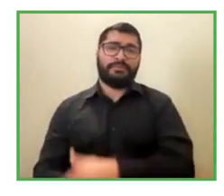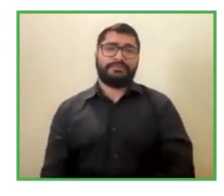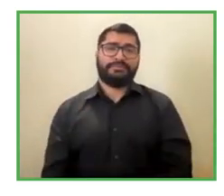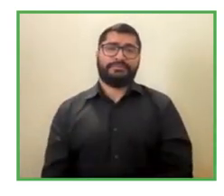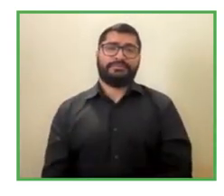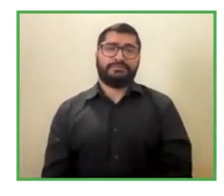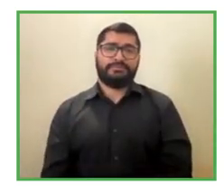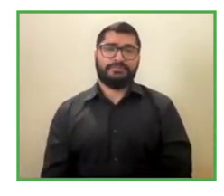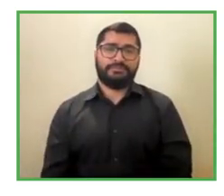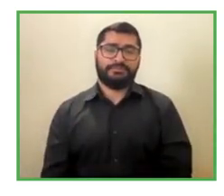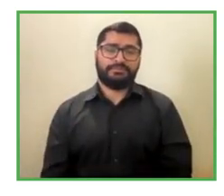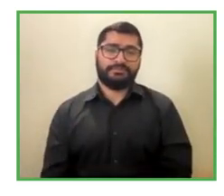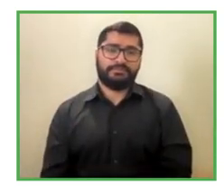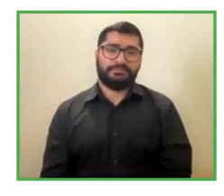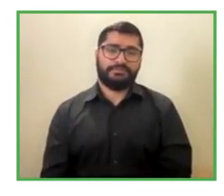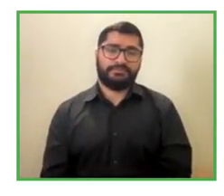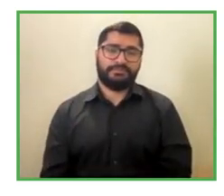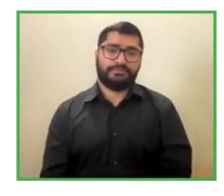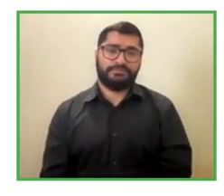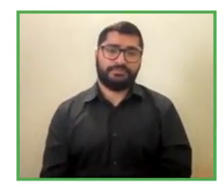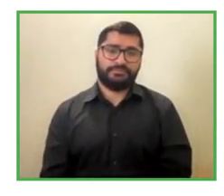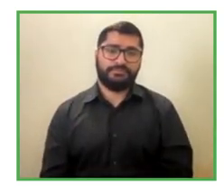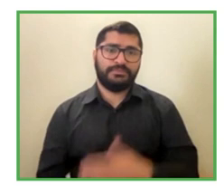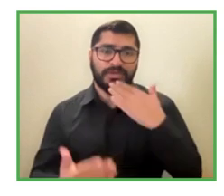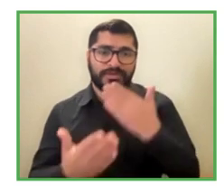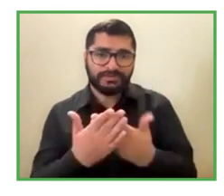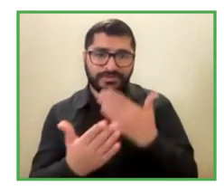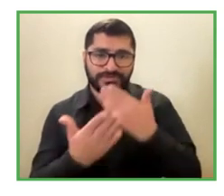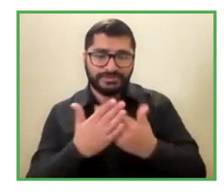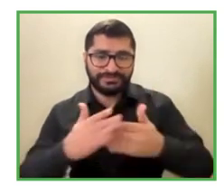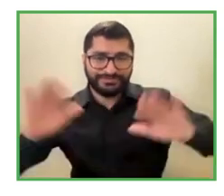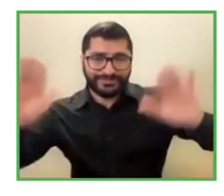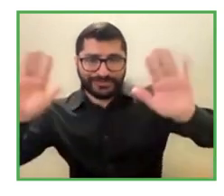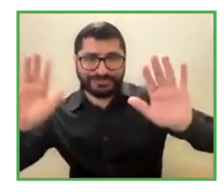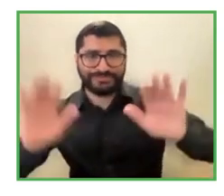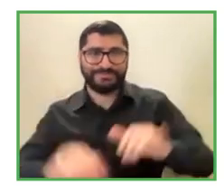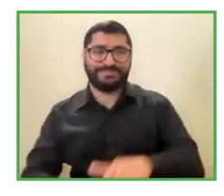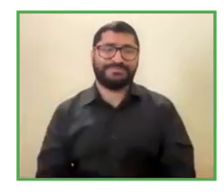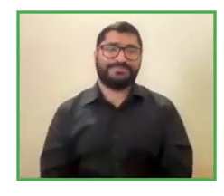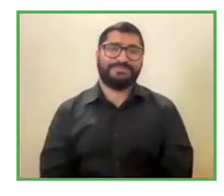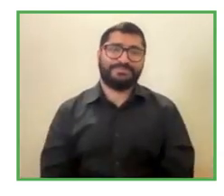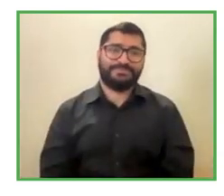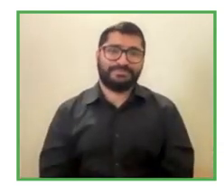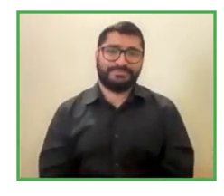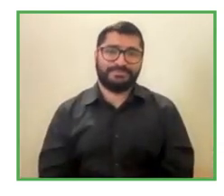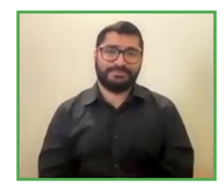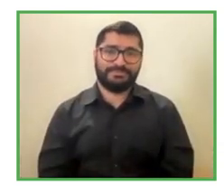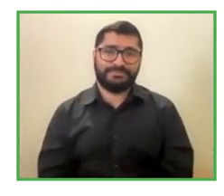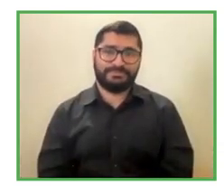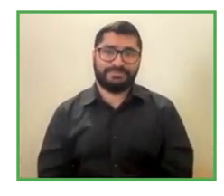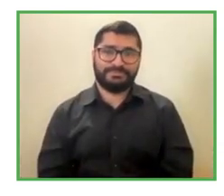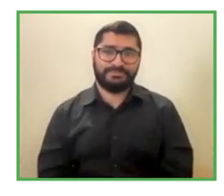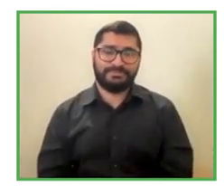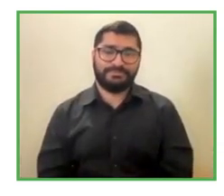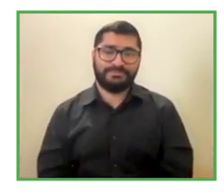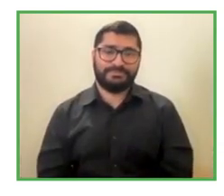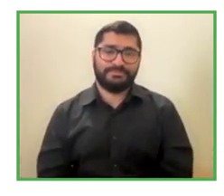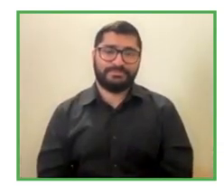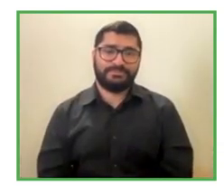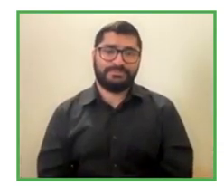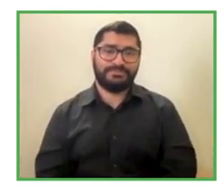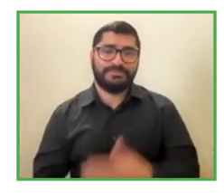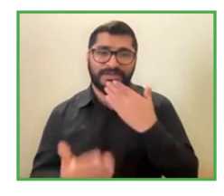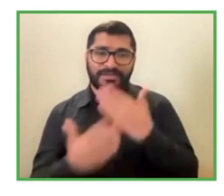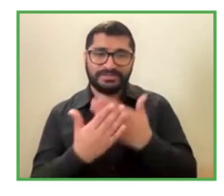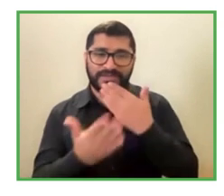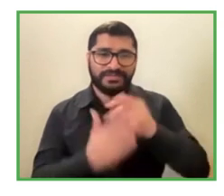Thank you very much. Bye-bye. Bye-bye.-bye. Bye-bye. Bye